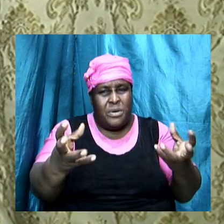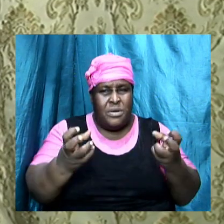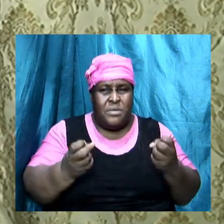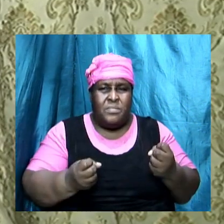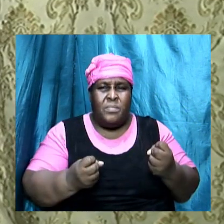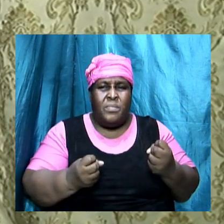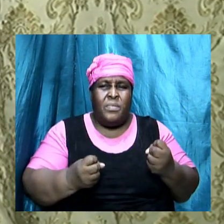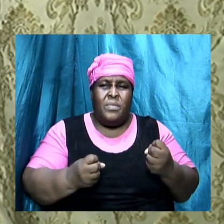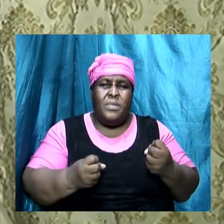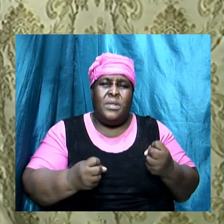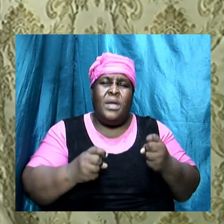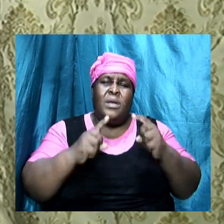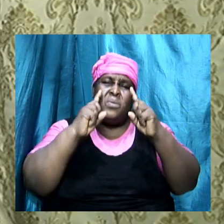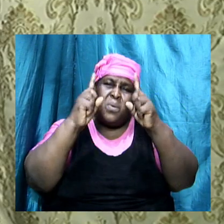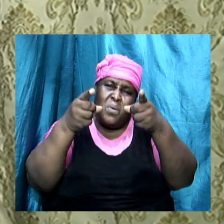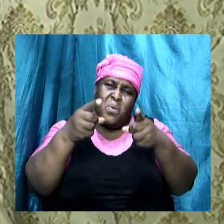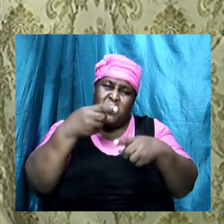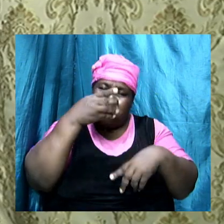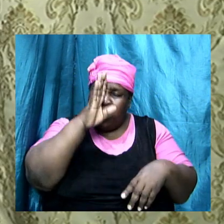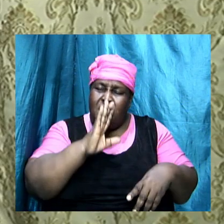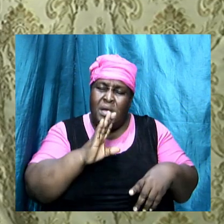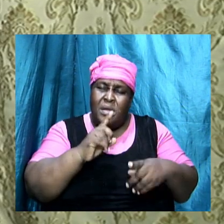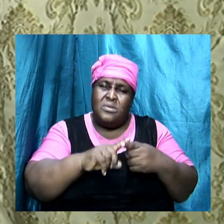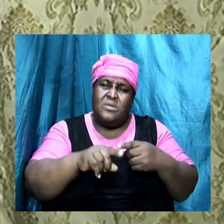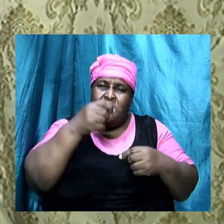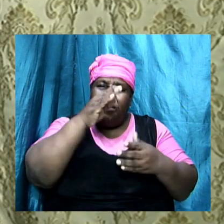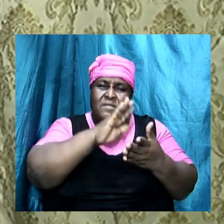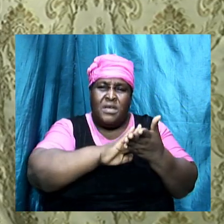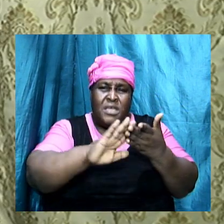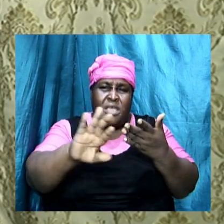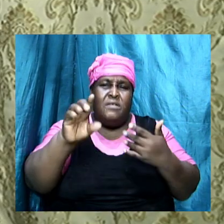and then come to God and ask for forgiveness